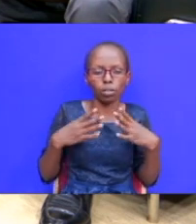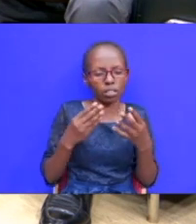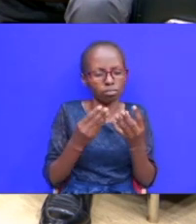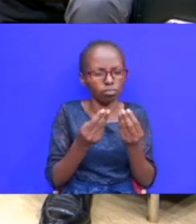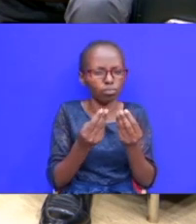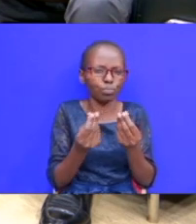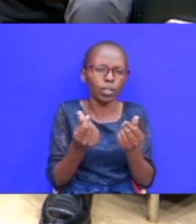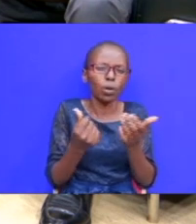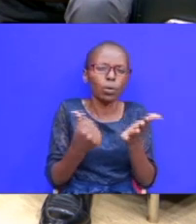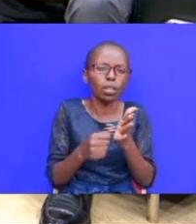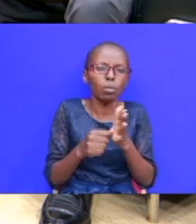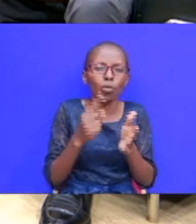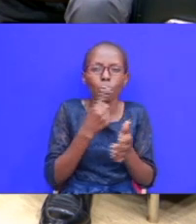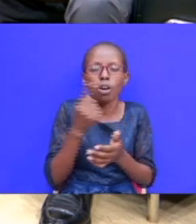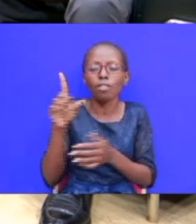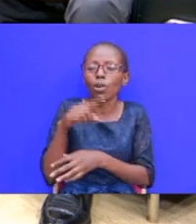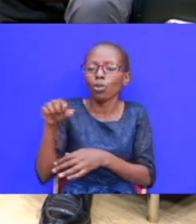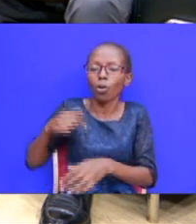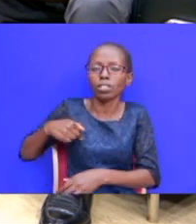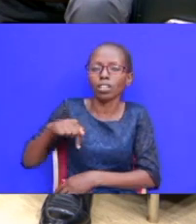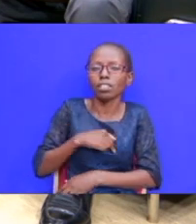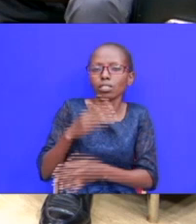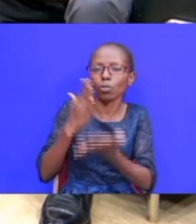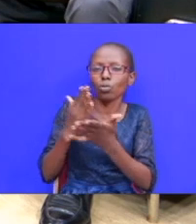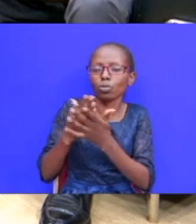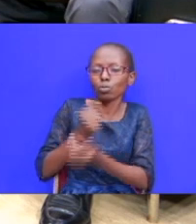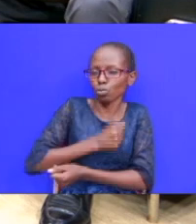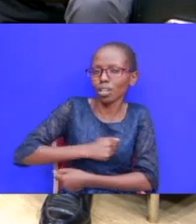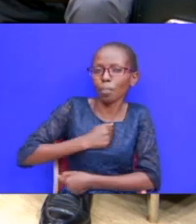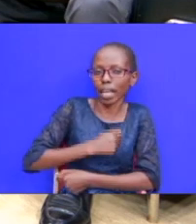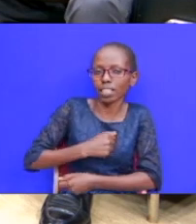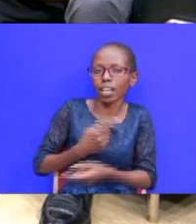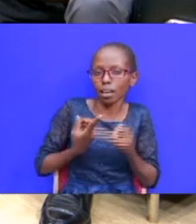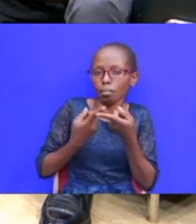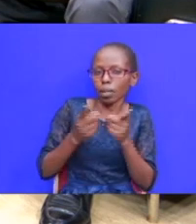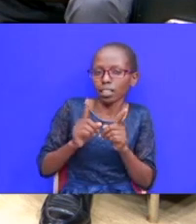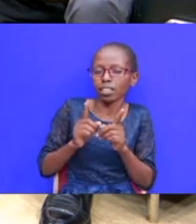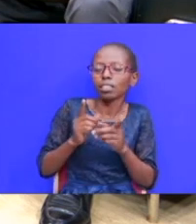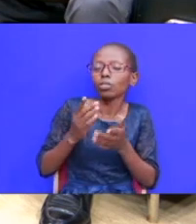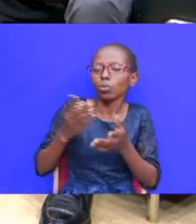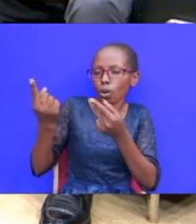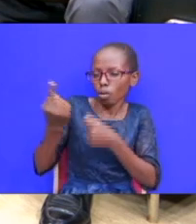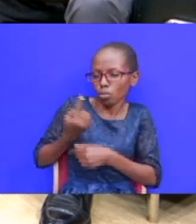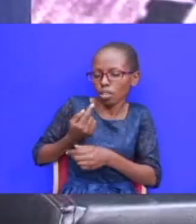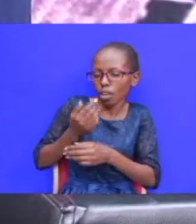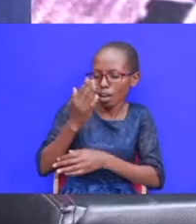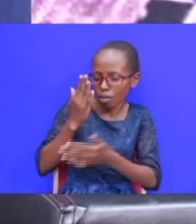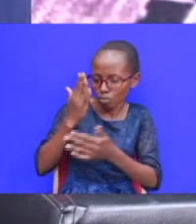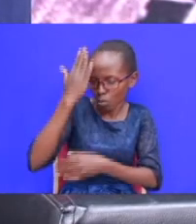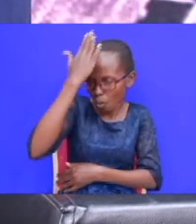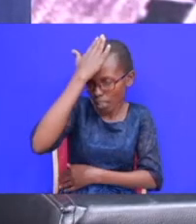us we've seen that clearly that it is good to come in repentance and and even to come with the with the humility to ask for